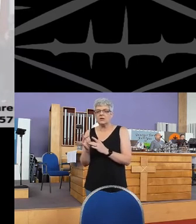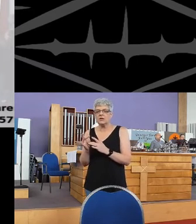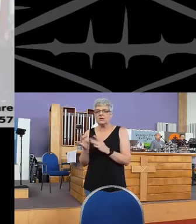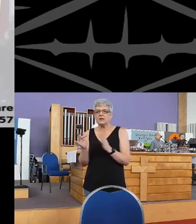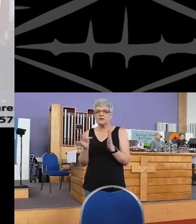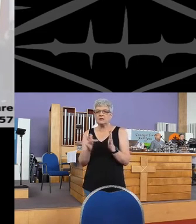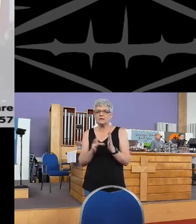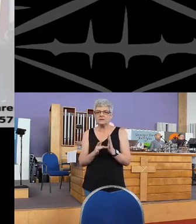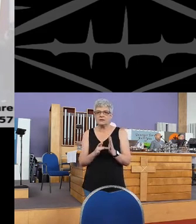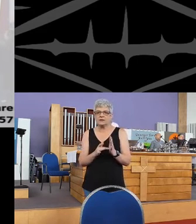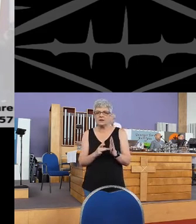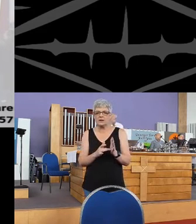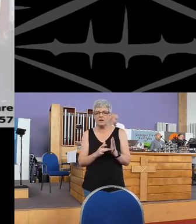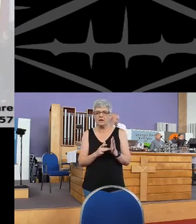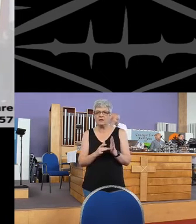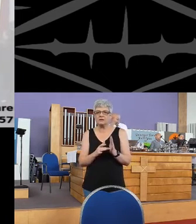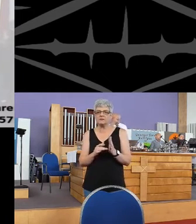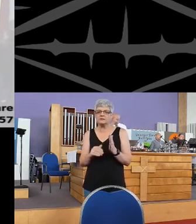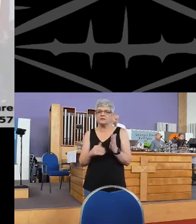Jesus,